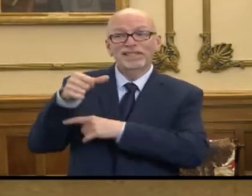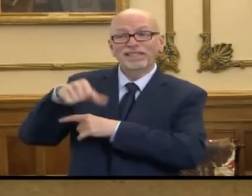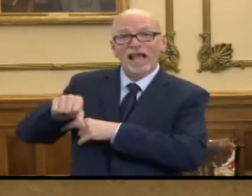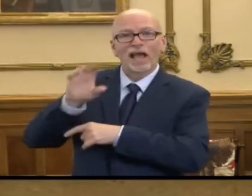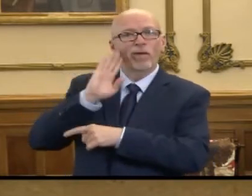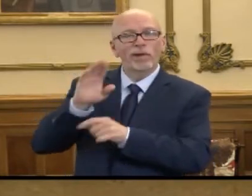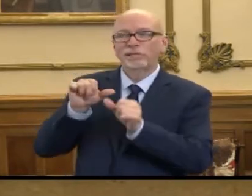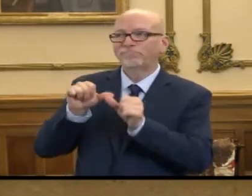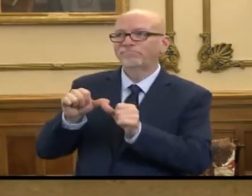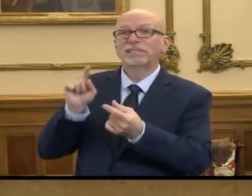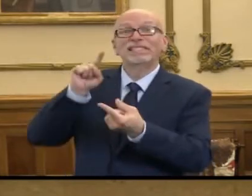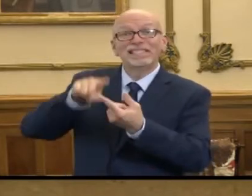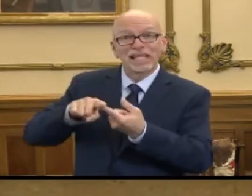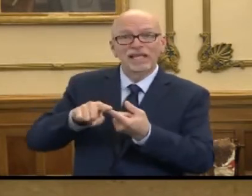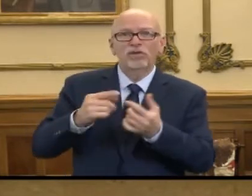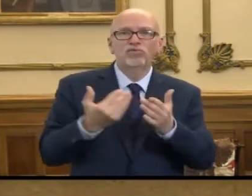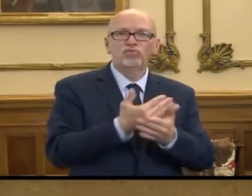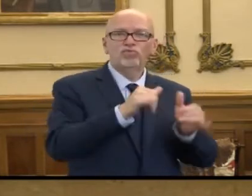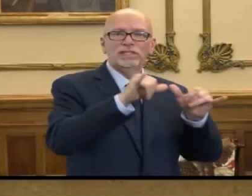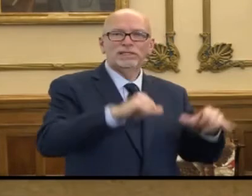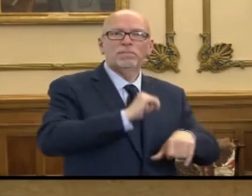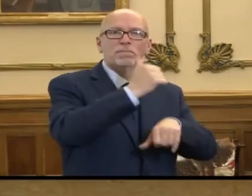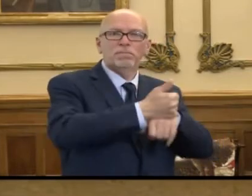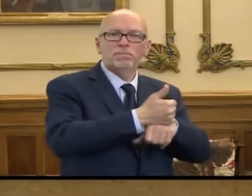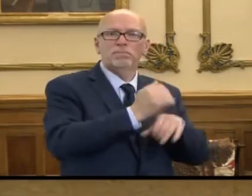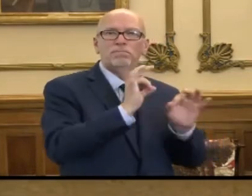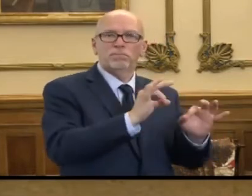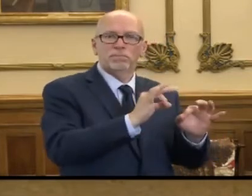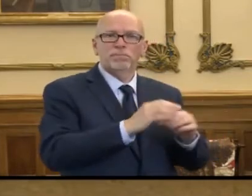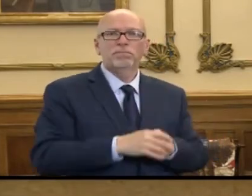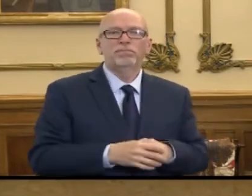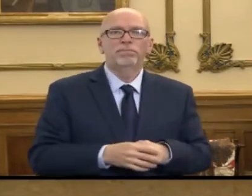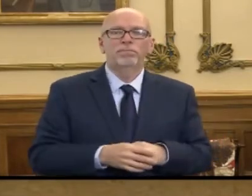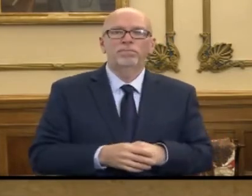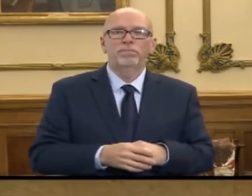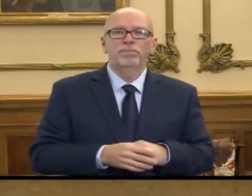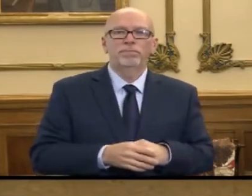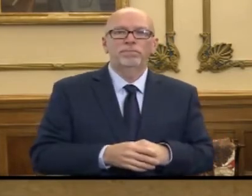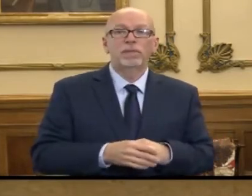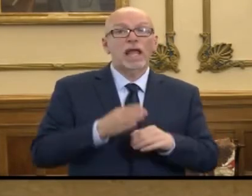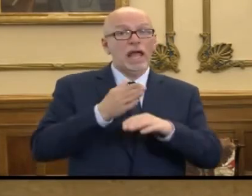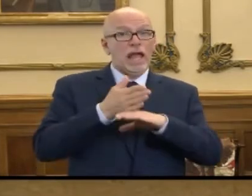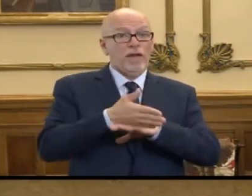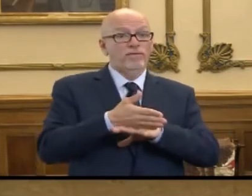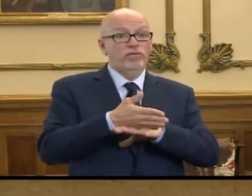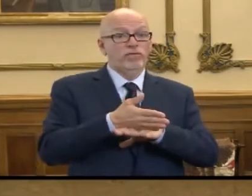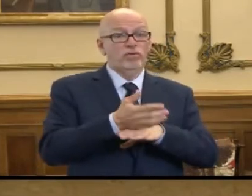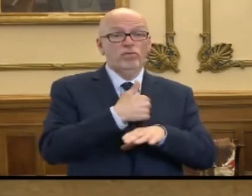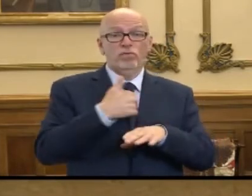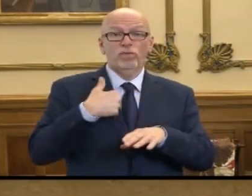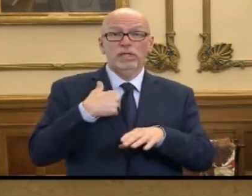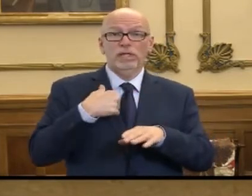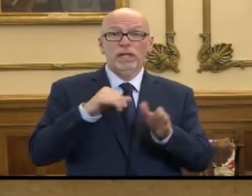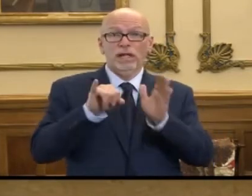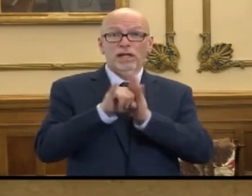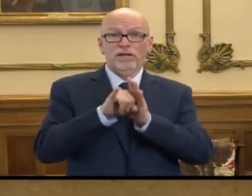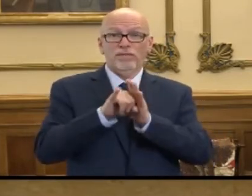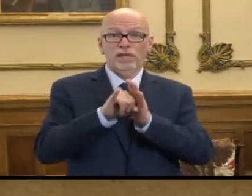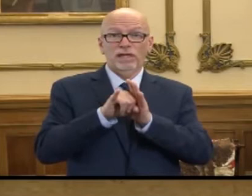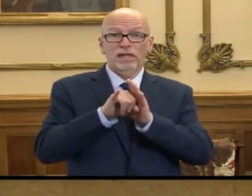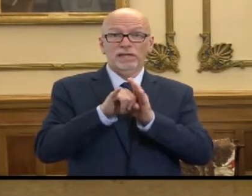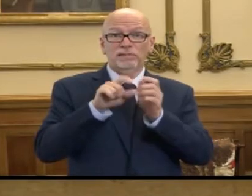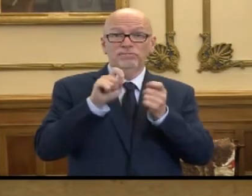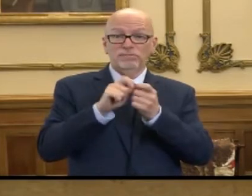in place until there's a new system in place. And once we identify a date certain,